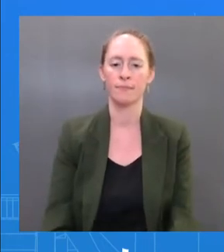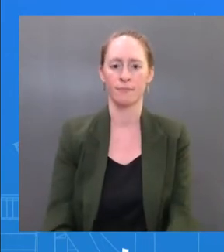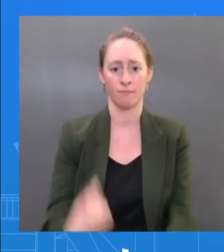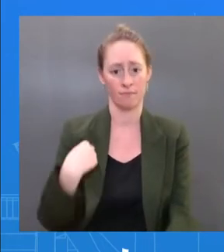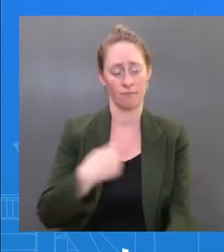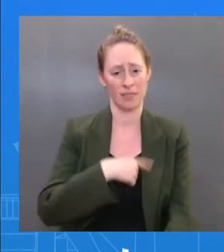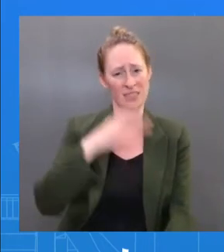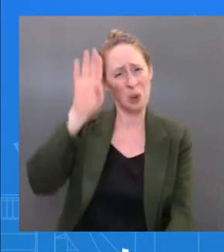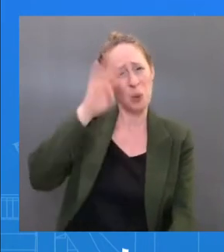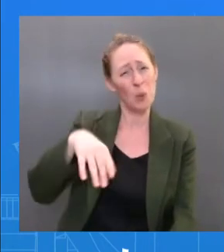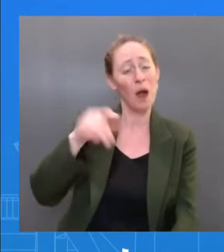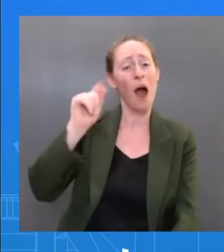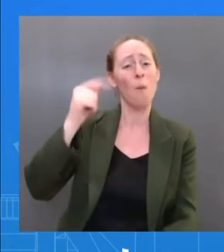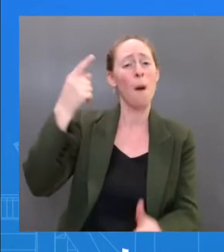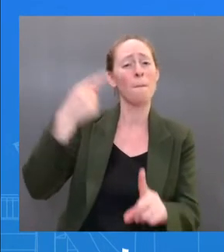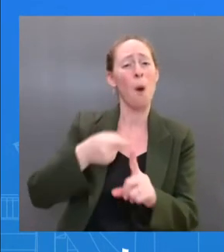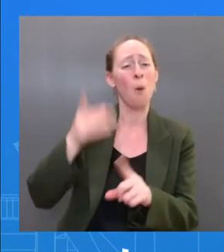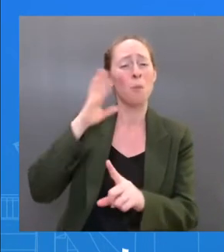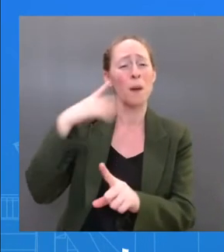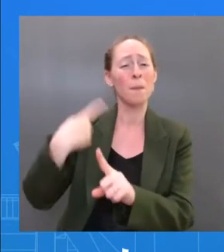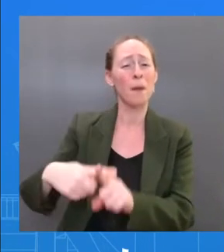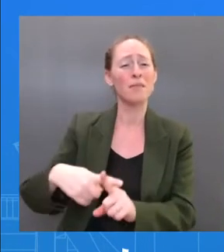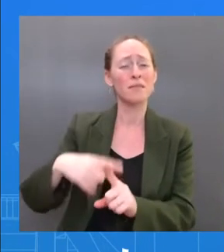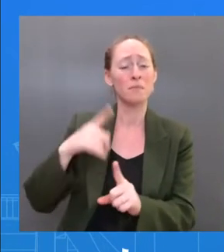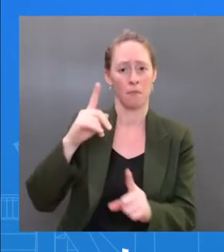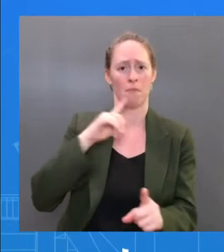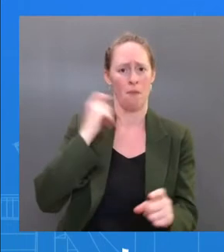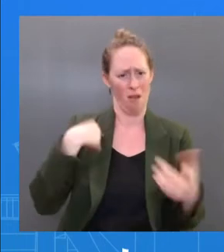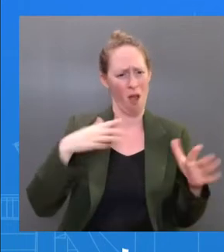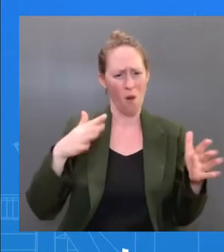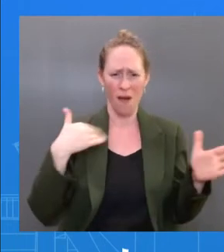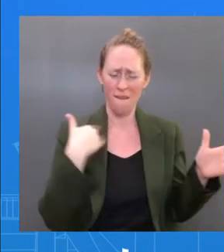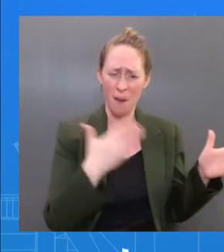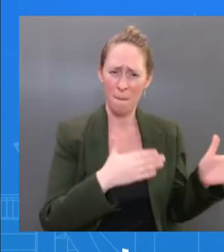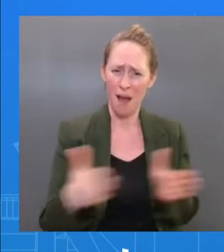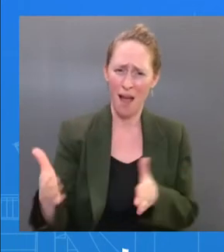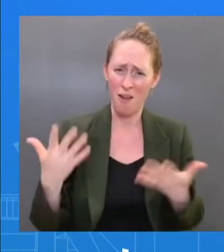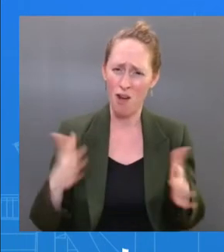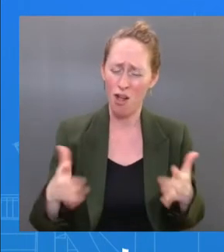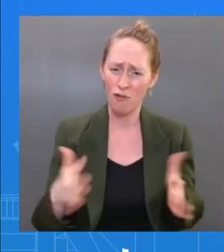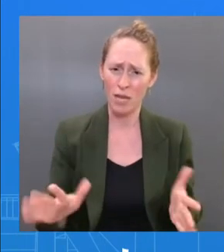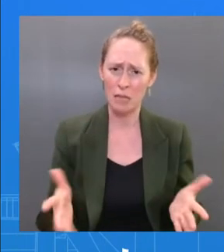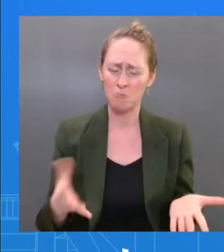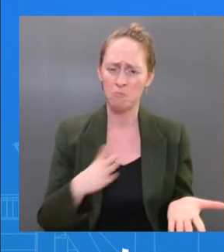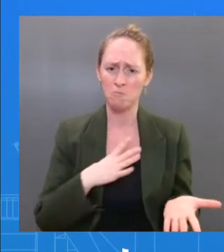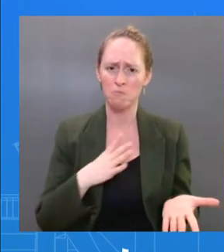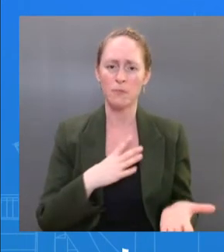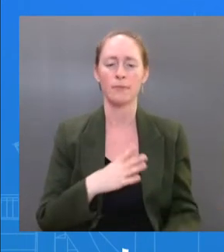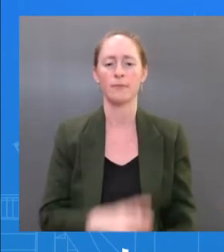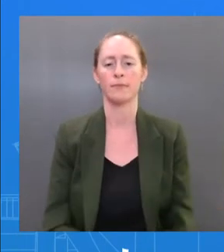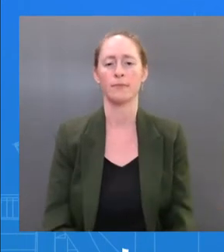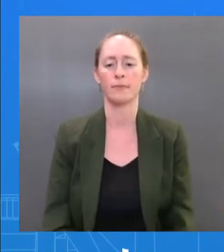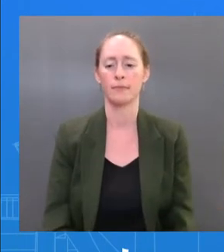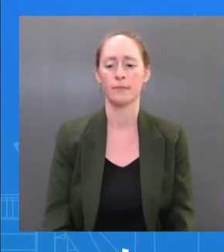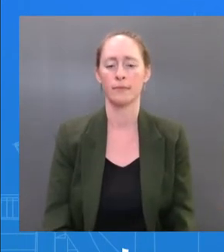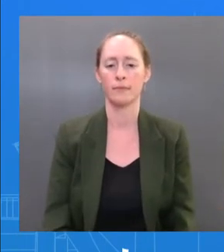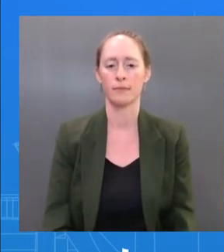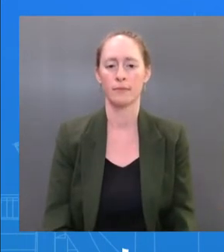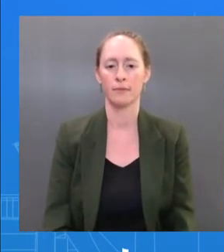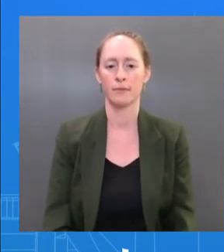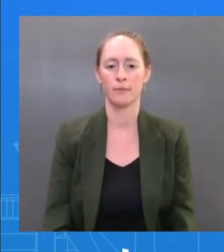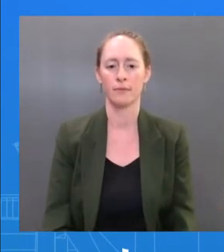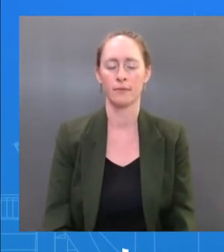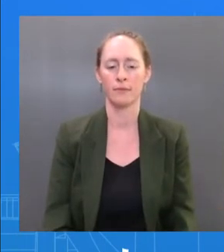And I think that the protocols have kept him from getting infected and — but we knew that this was a